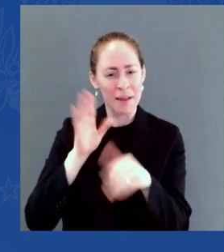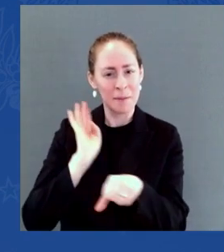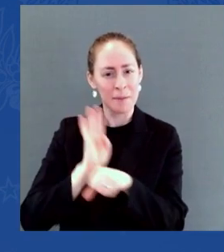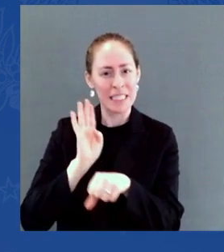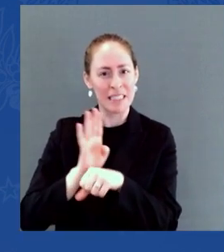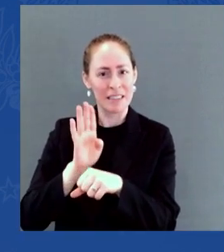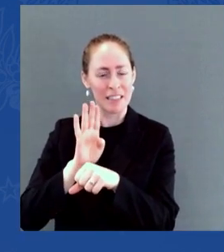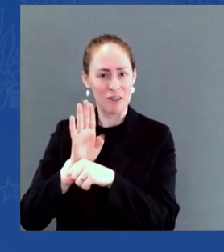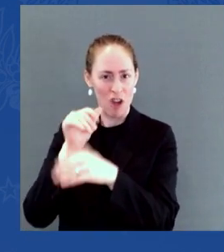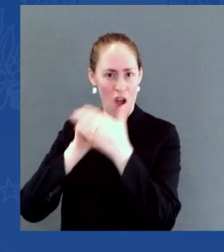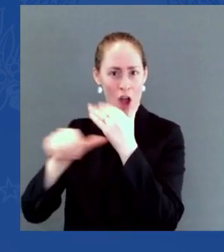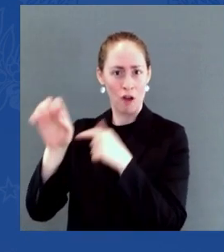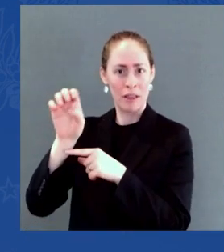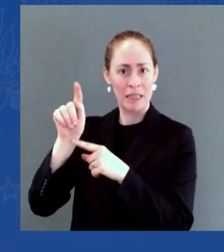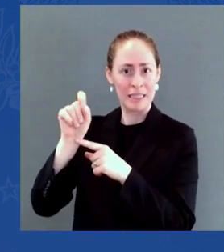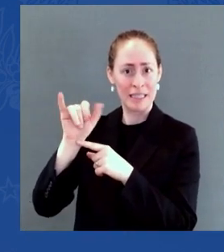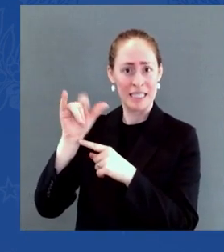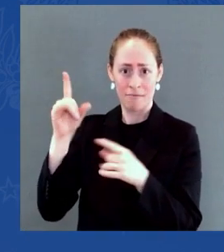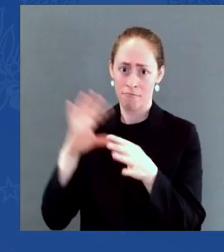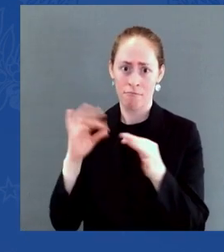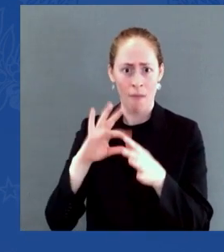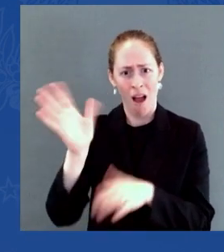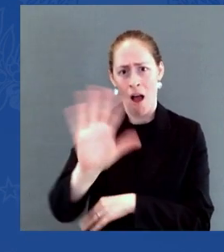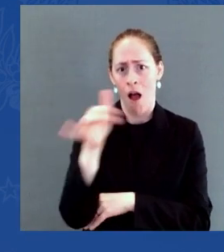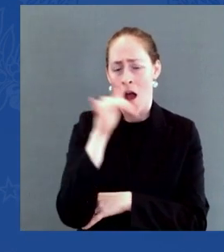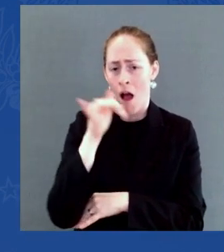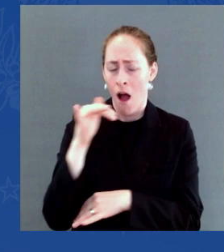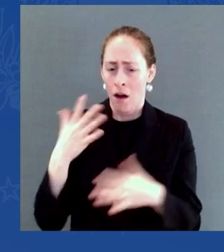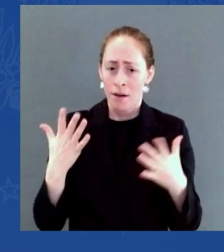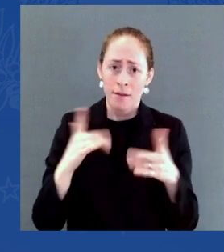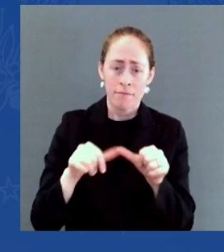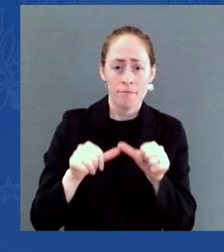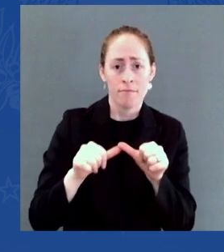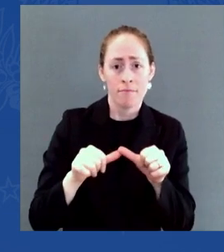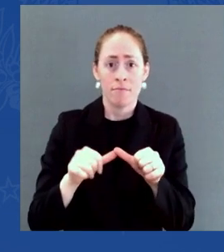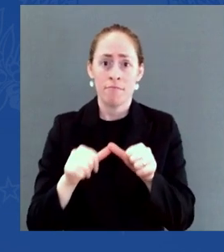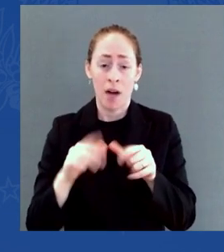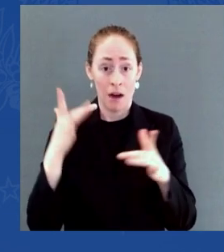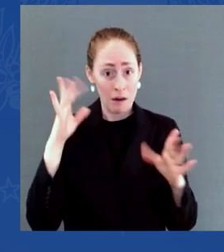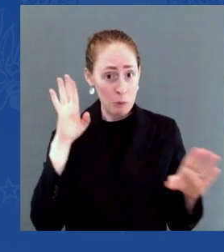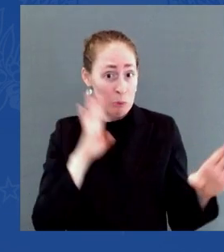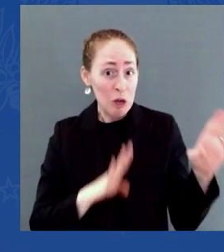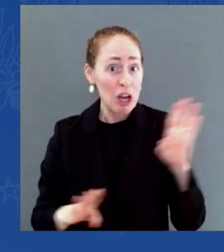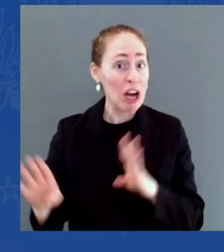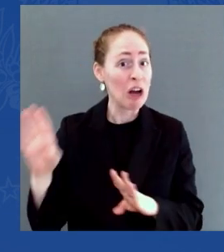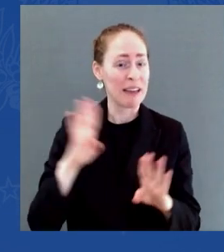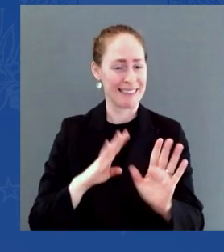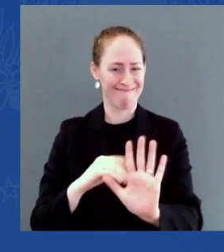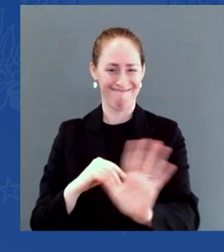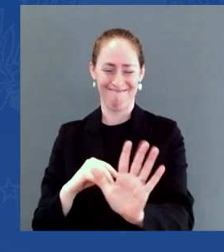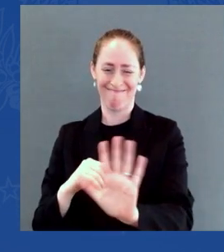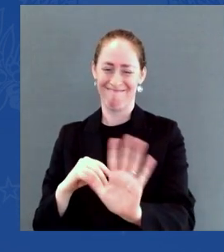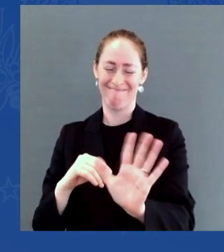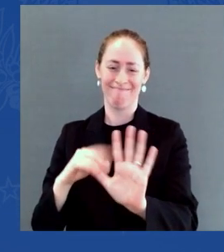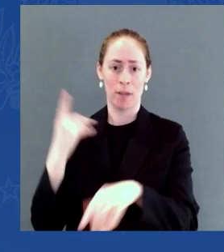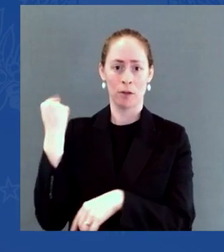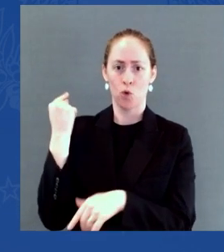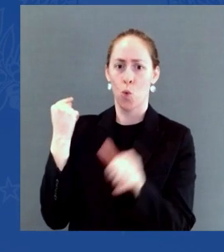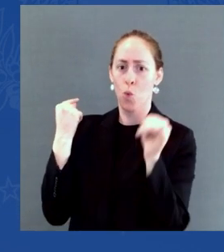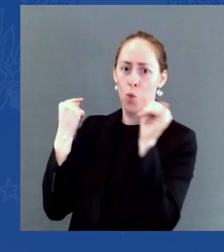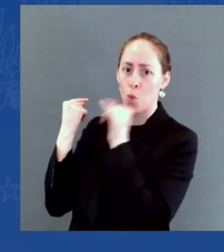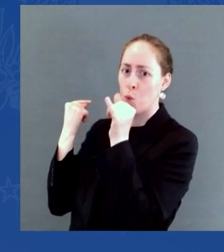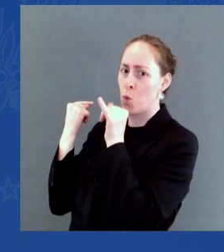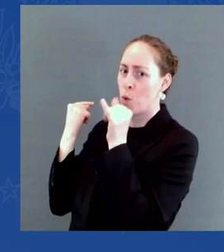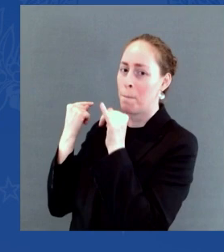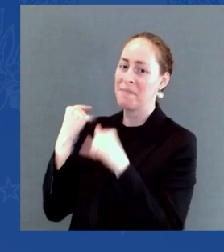year than they were last year, end of quote. I've also spoken with the CEOs of UPS and FedEx, which are on